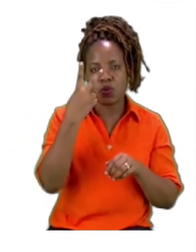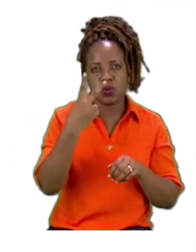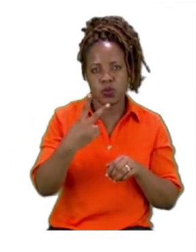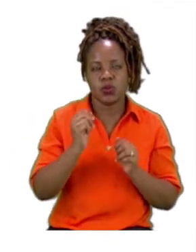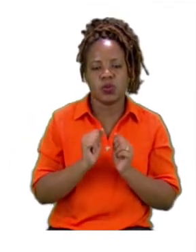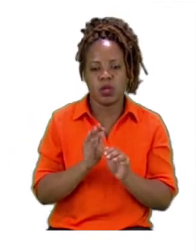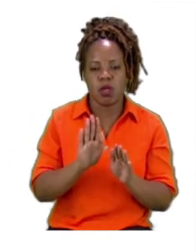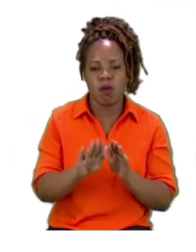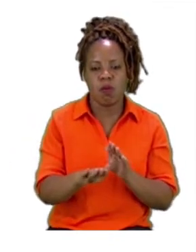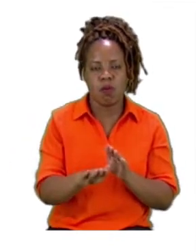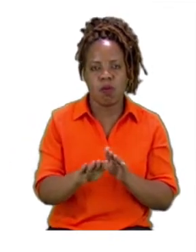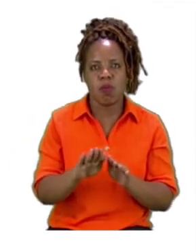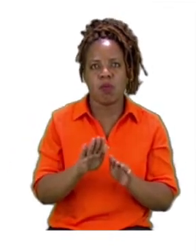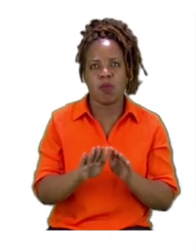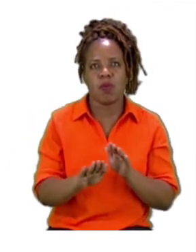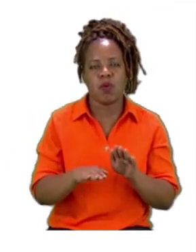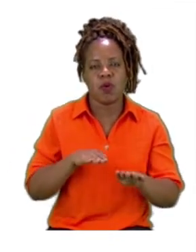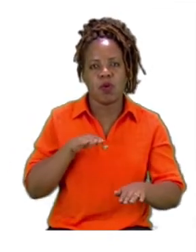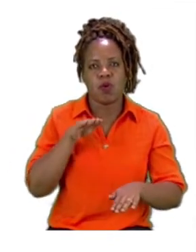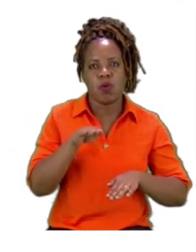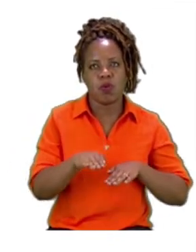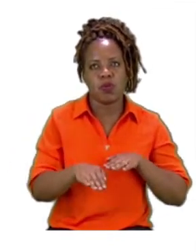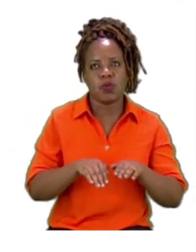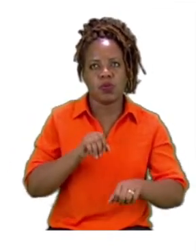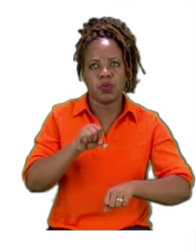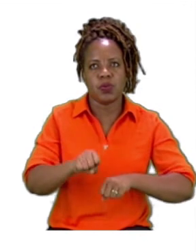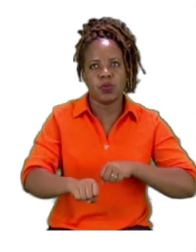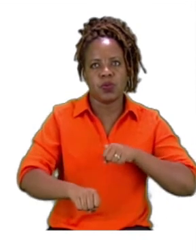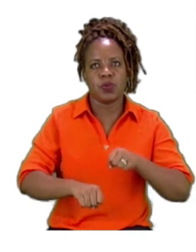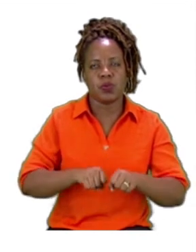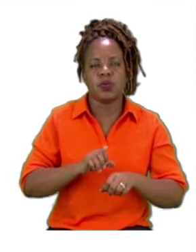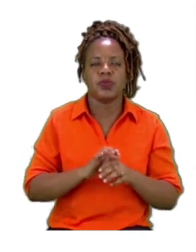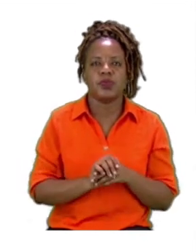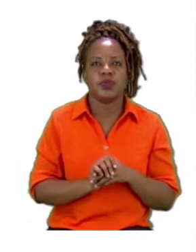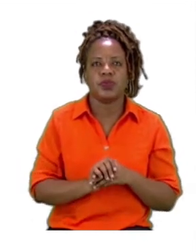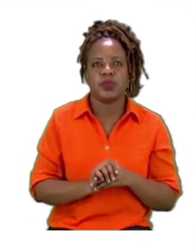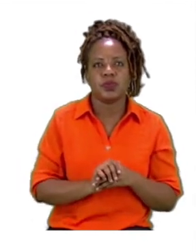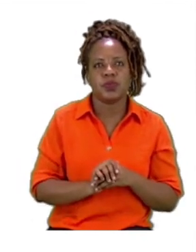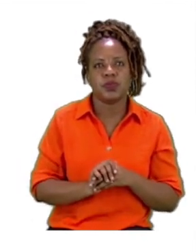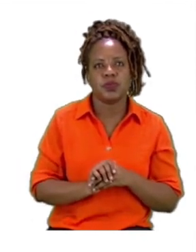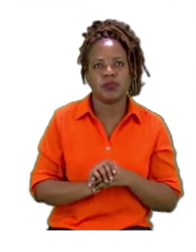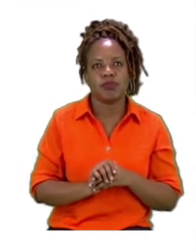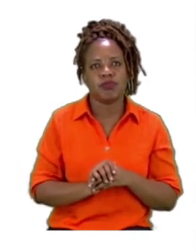requires you to move your legs or rather pedal for it to move.